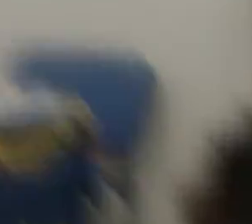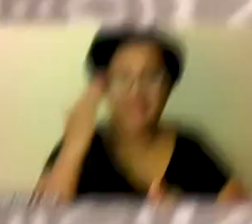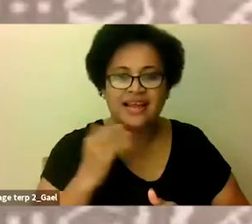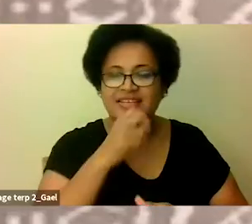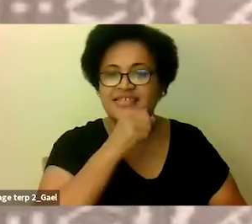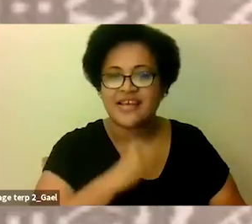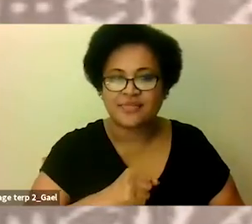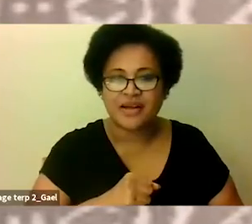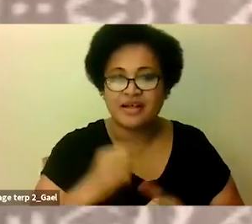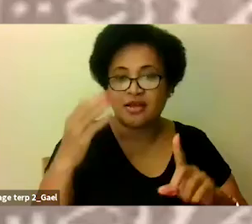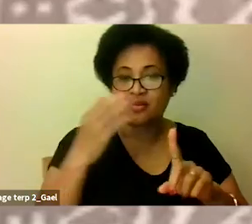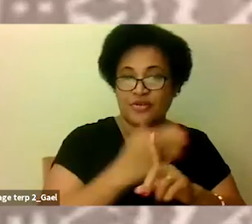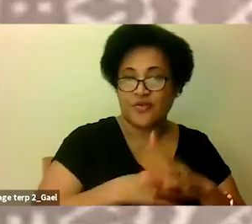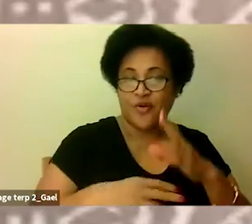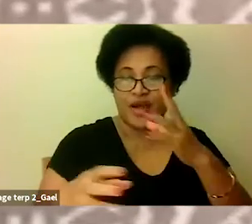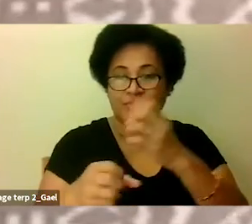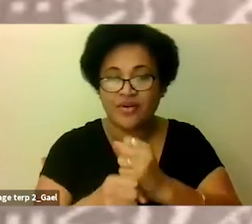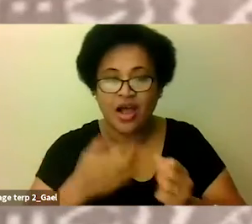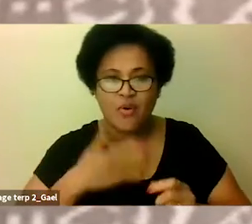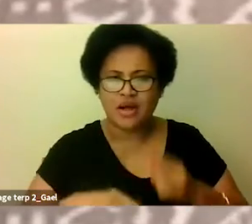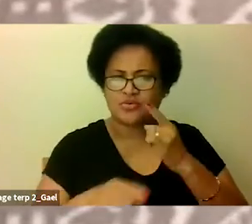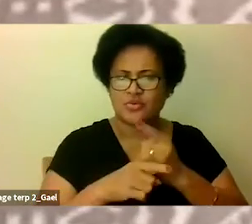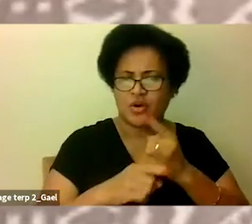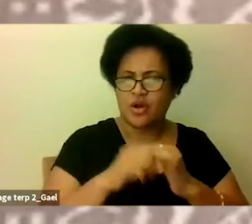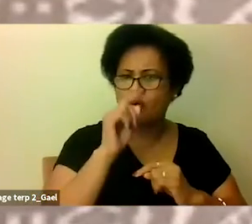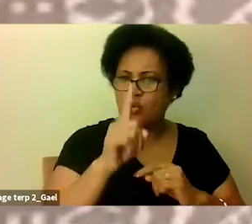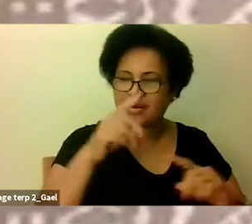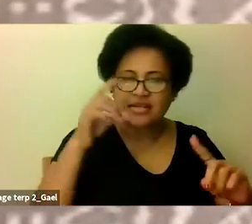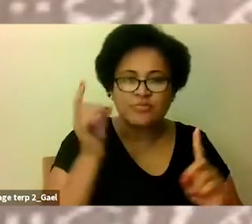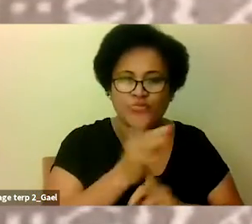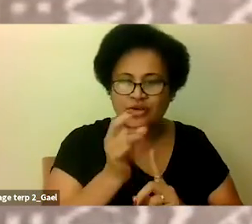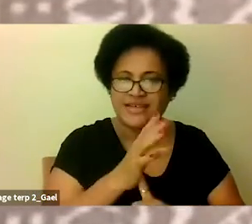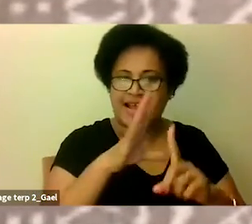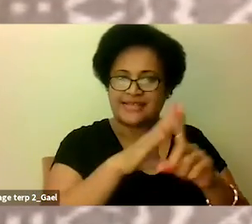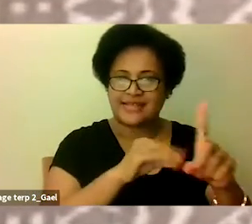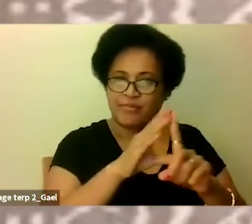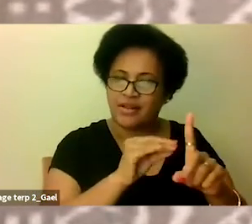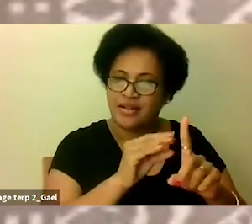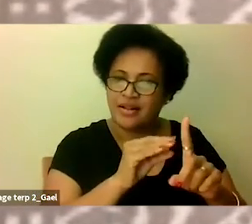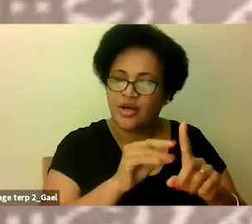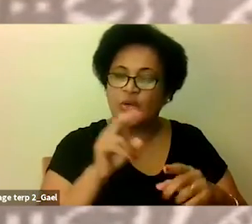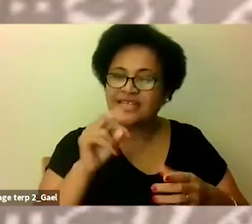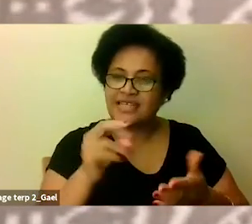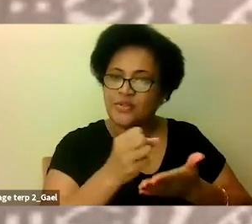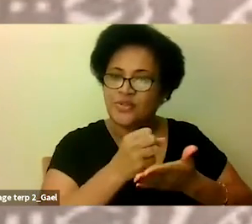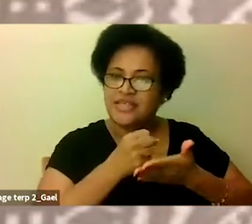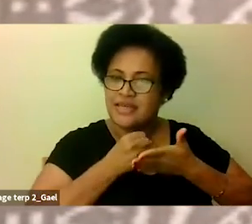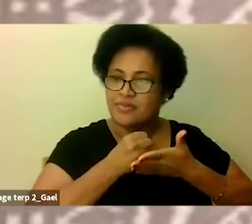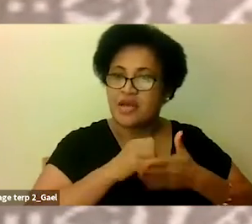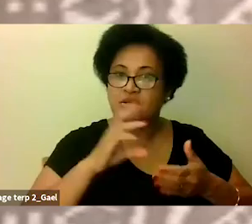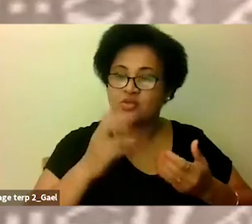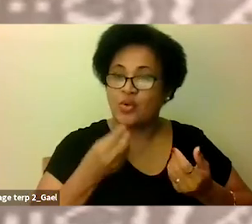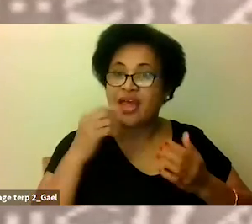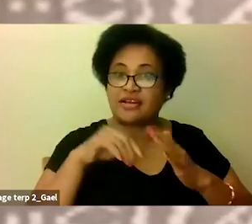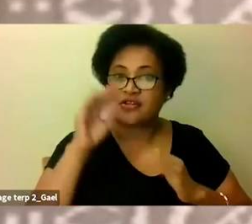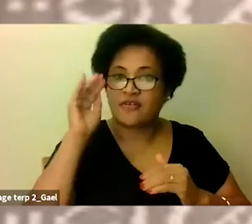I would like to highlight one particular important good practice we need to preserve so that the business and human rights agenda